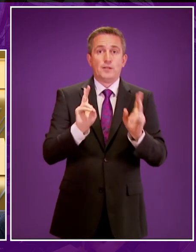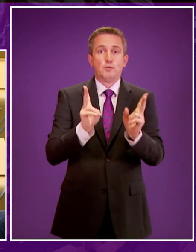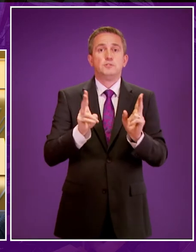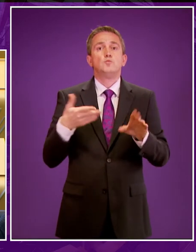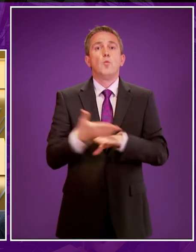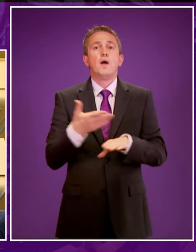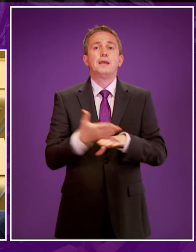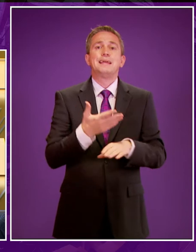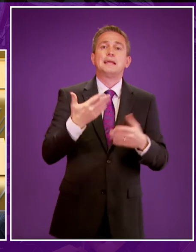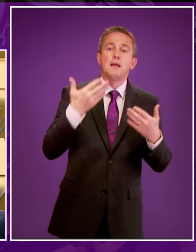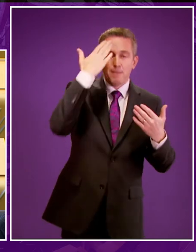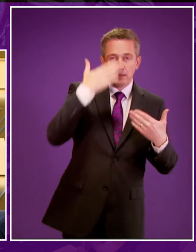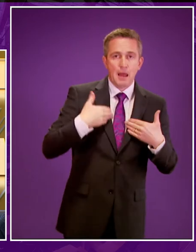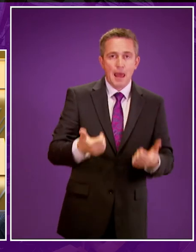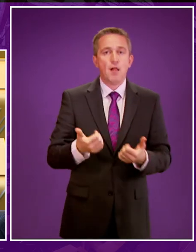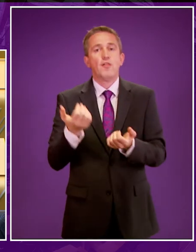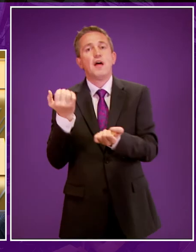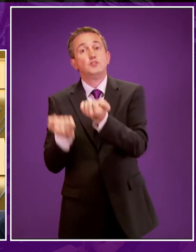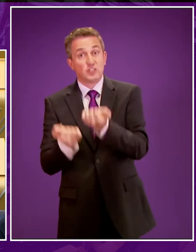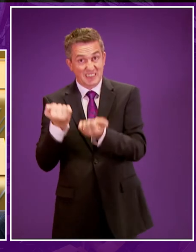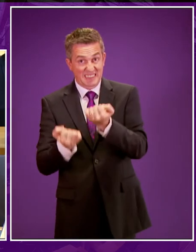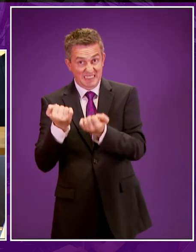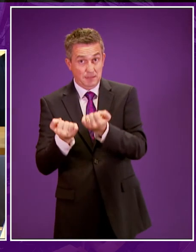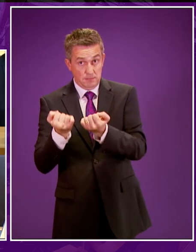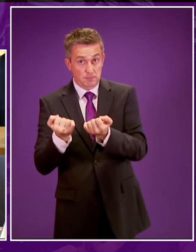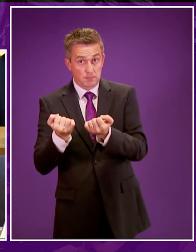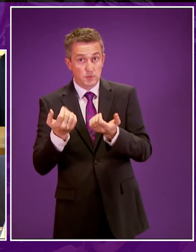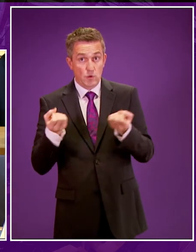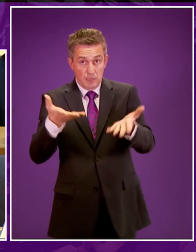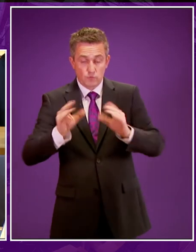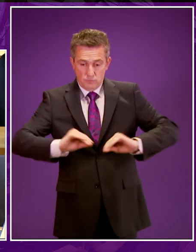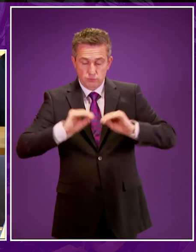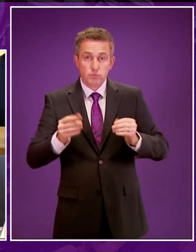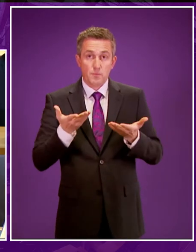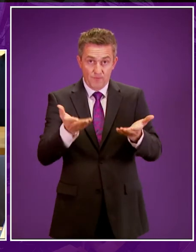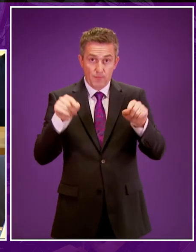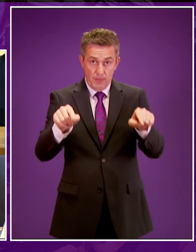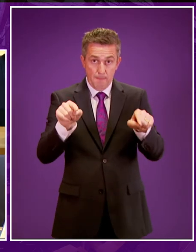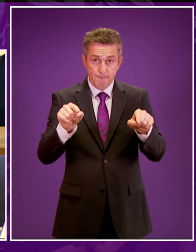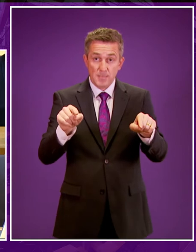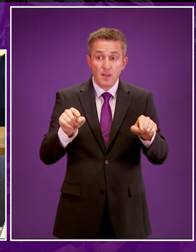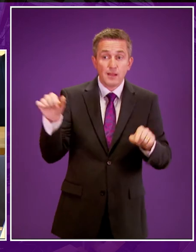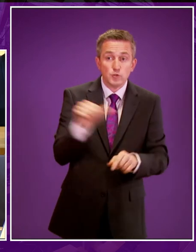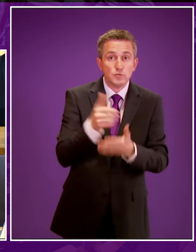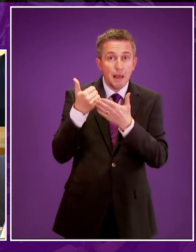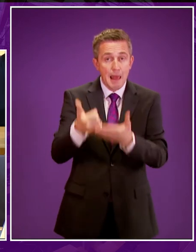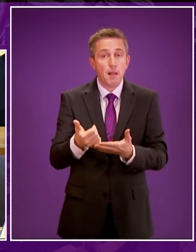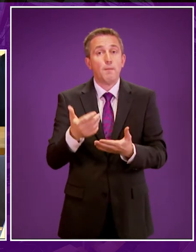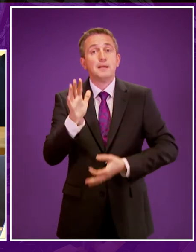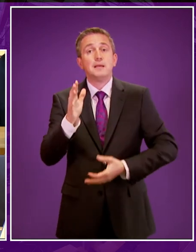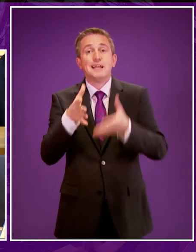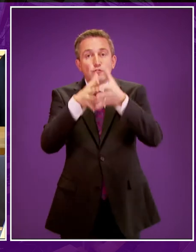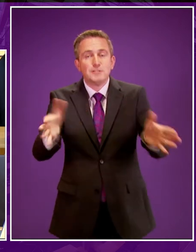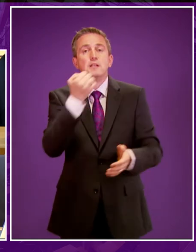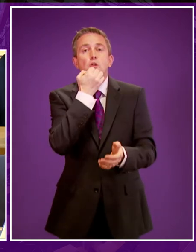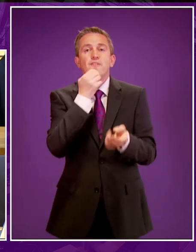of health, mental health and justice. So that perhaps addresses the second part of his question around increasing the availability of interpreters to work in the